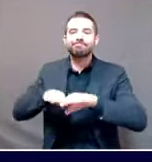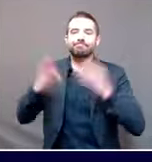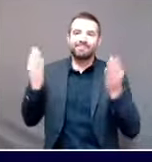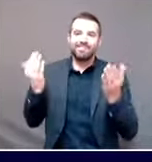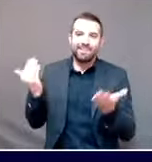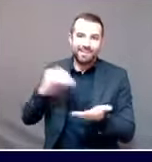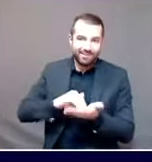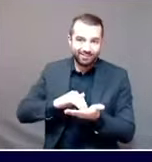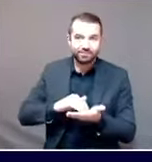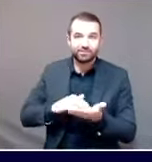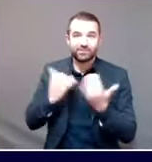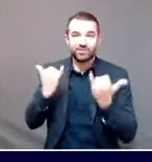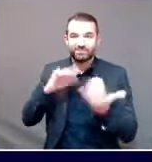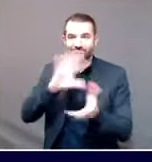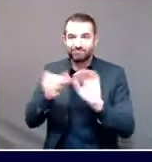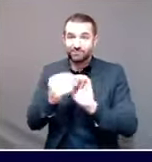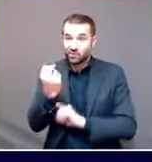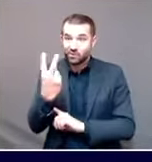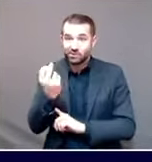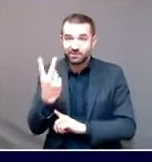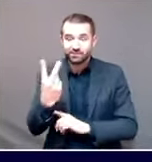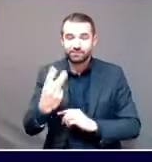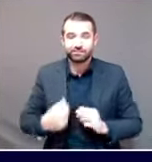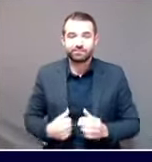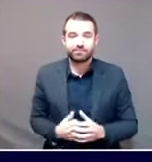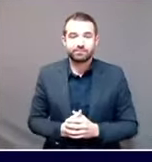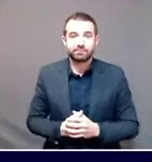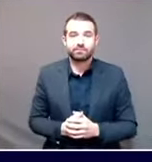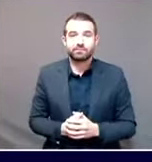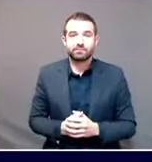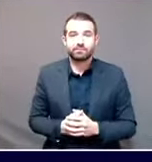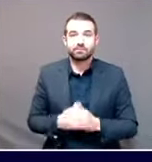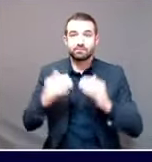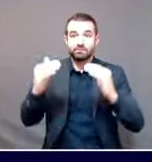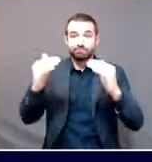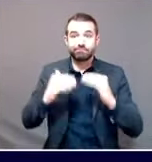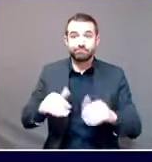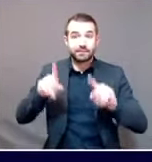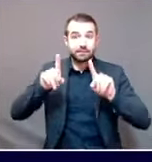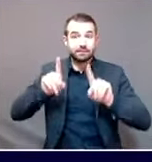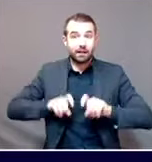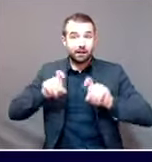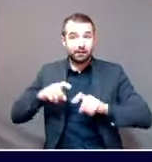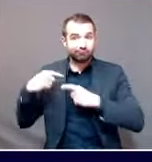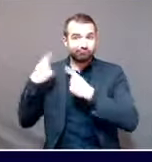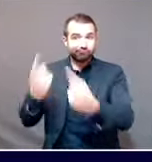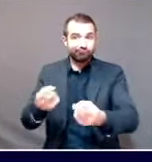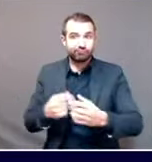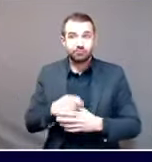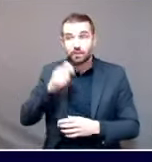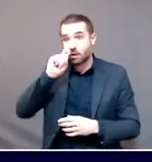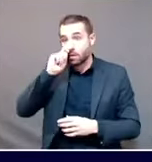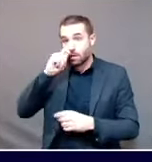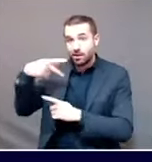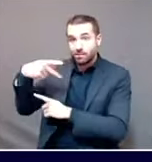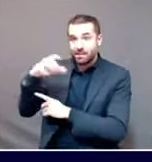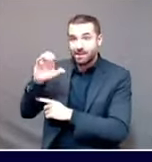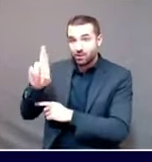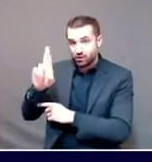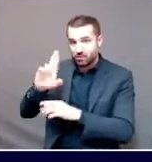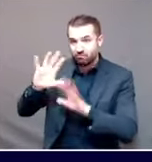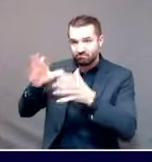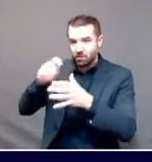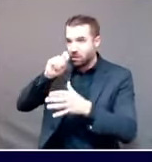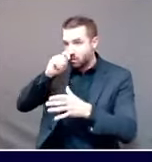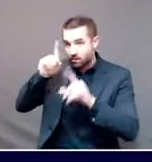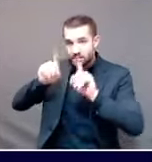Turning to testing for just a moment. Right now, the PCR positivity rate, on a seven day basis